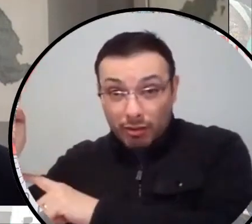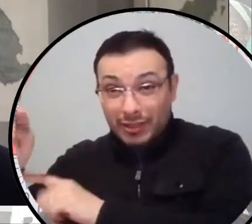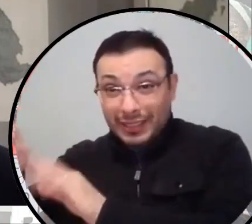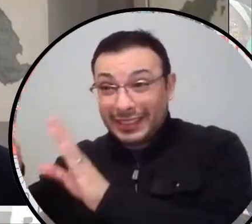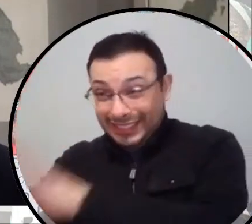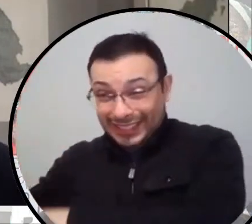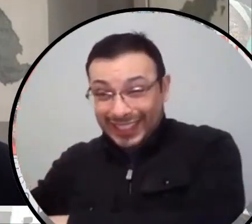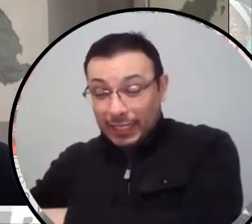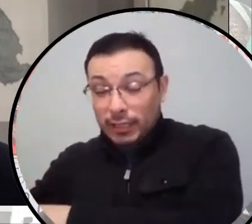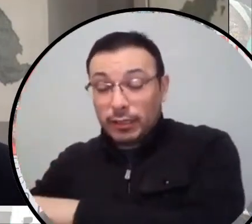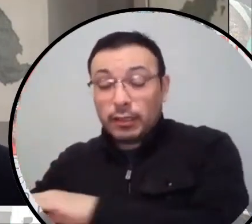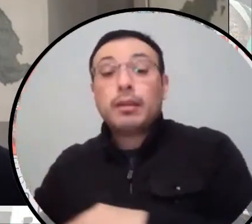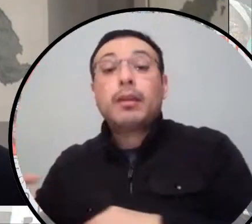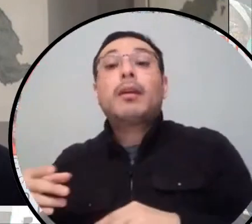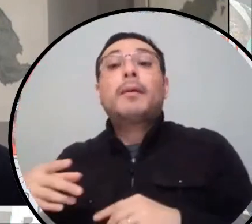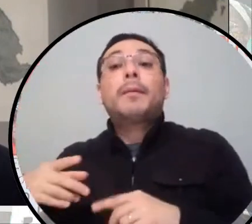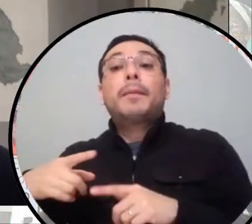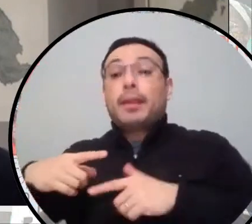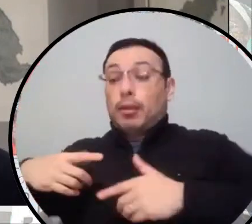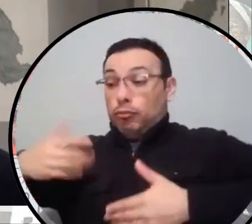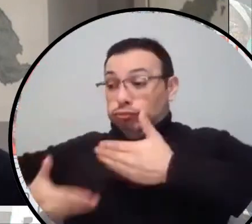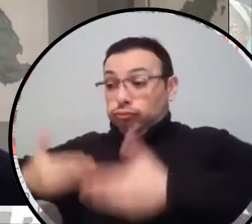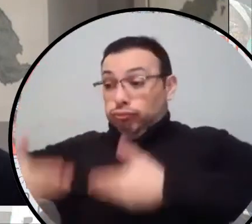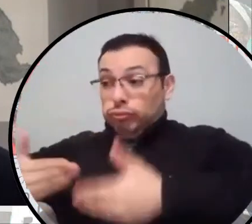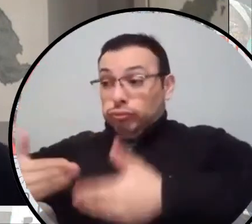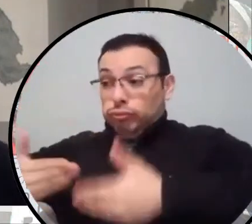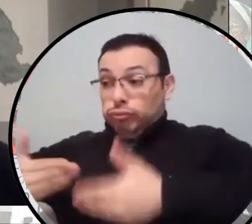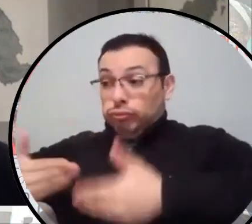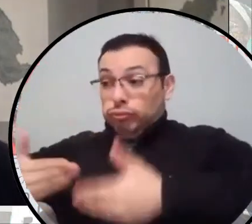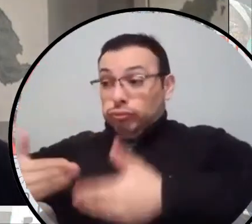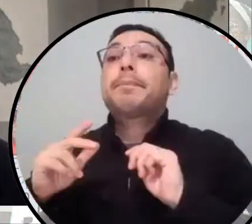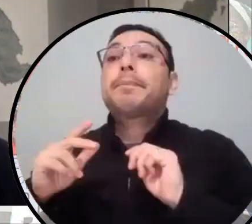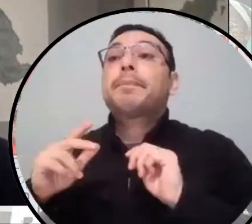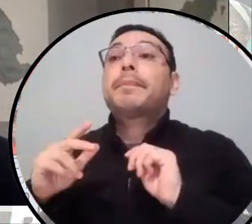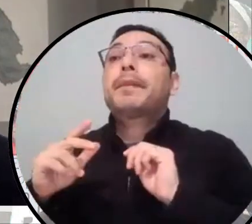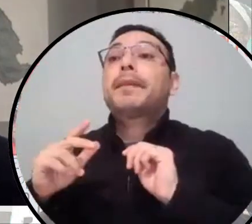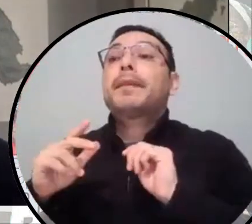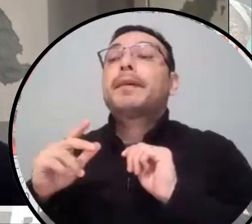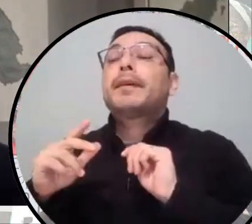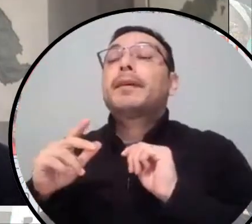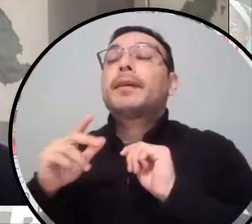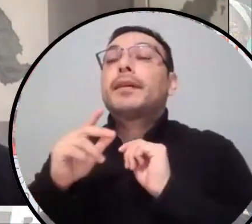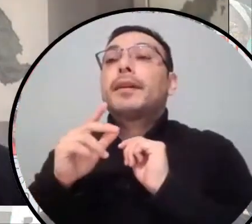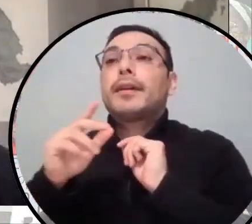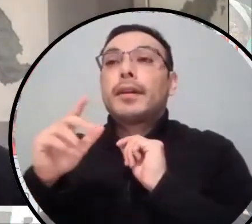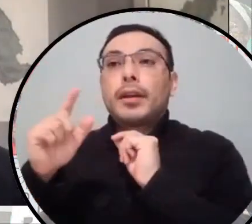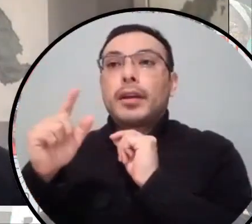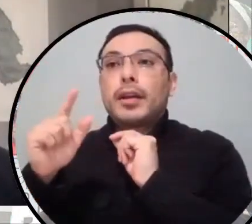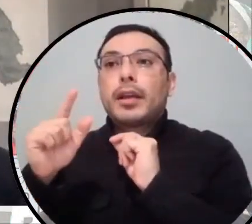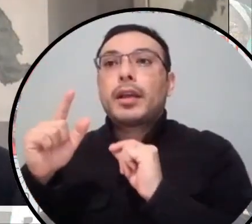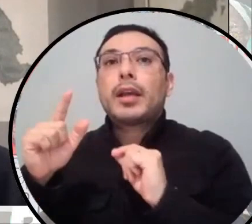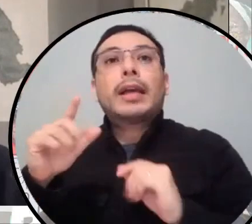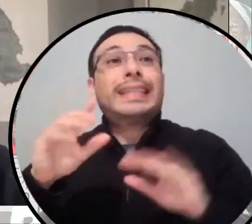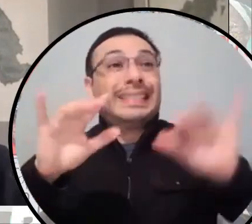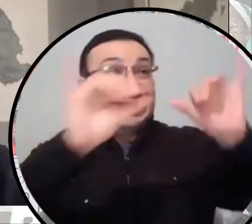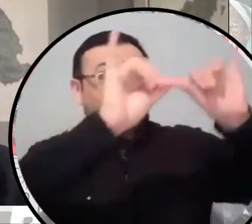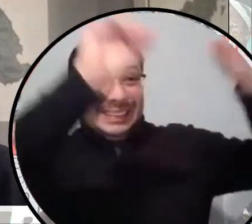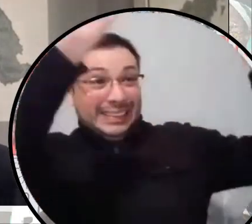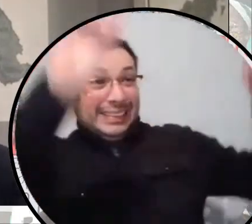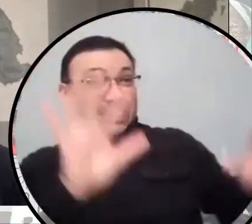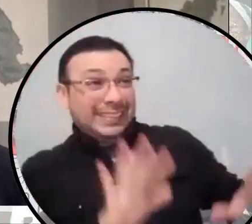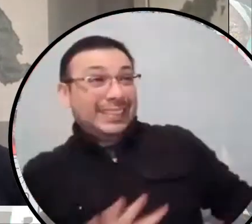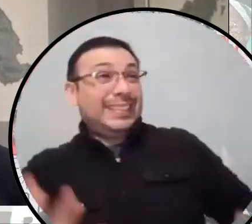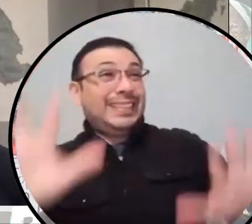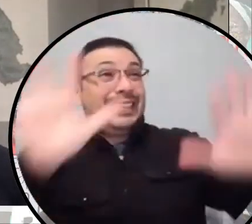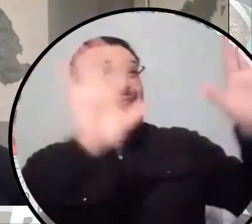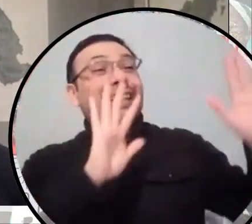were saying that trying to take the inside route and trying to look respectable to the system and get people to negotiate